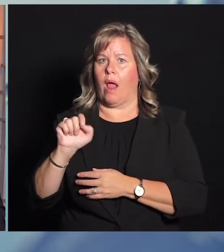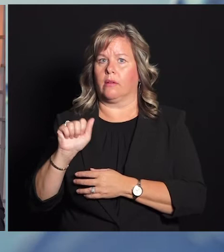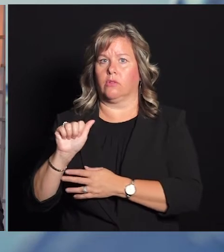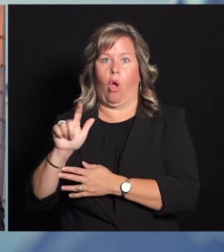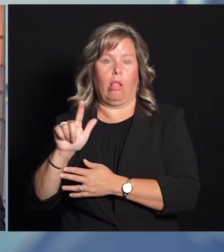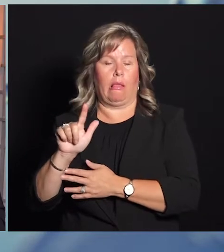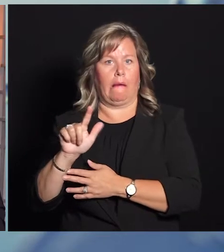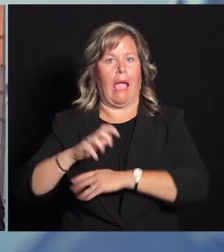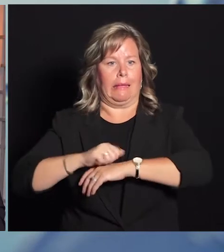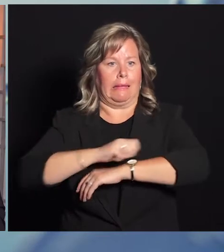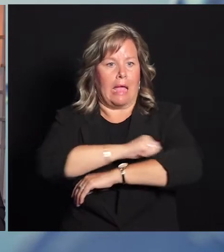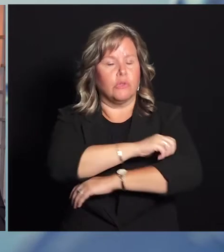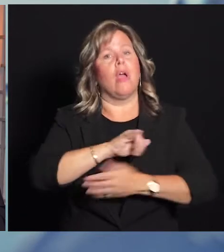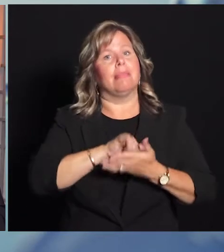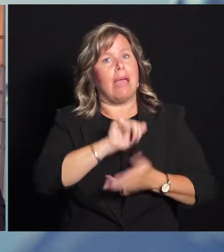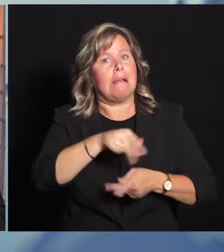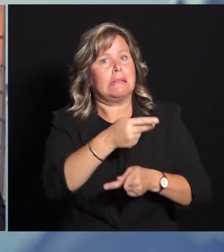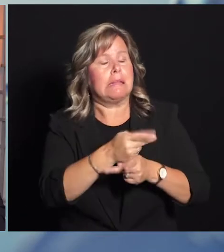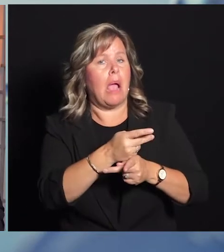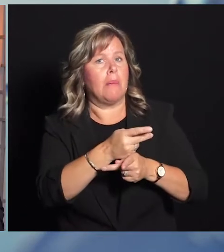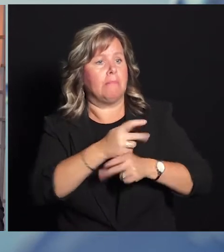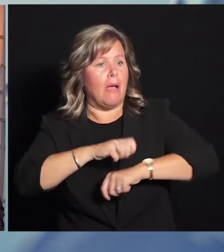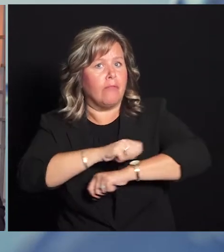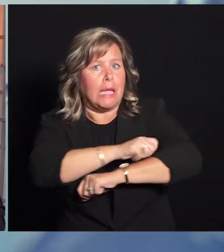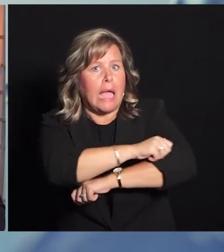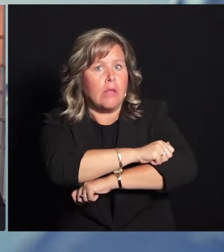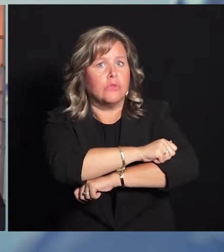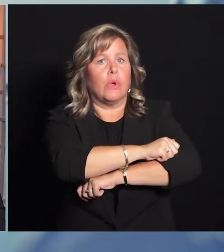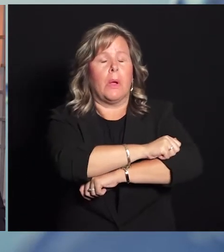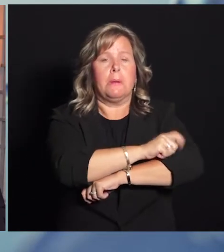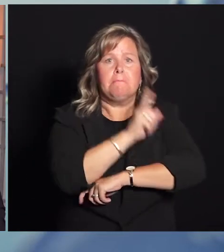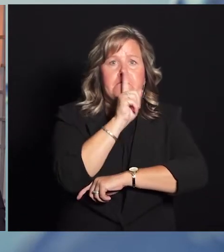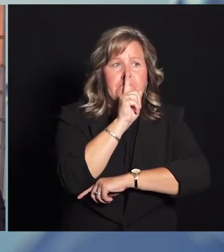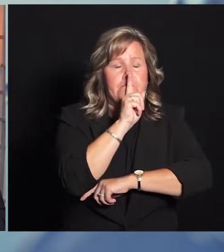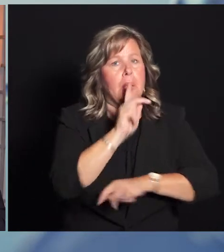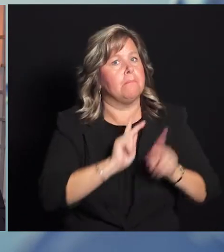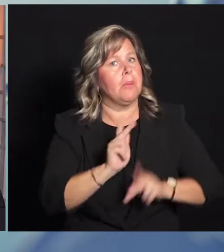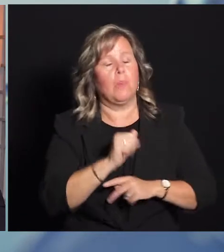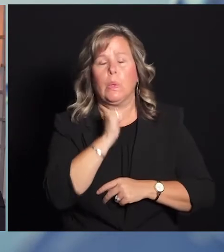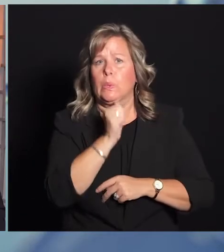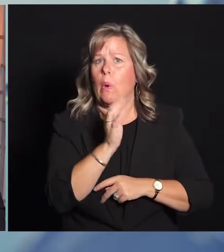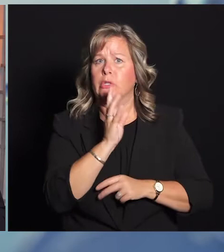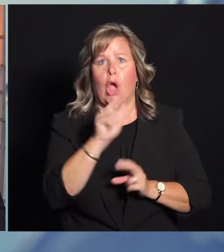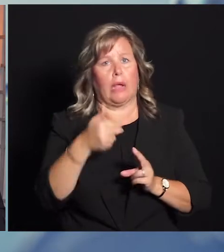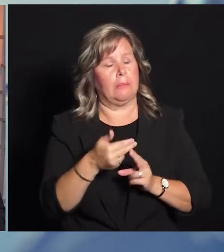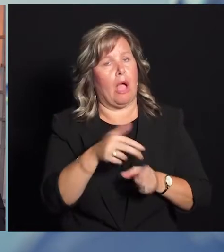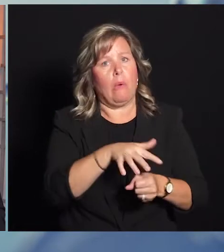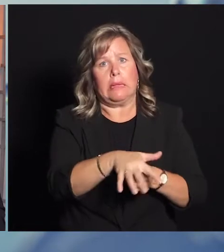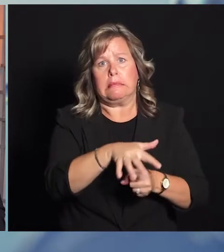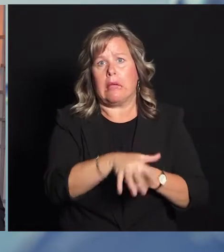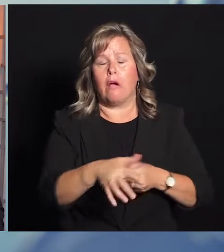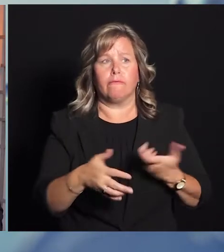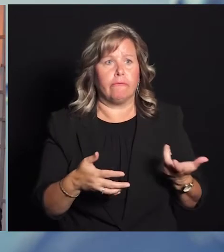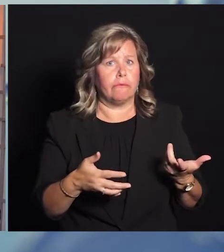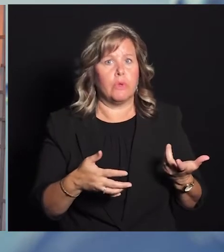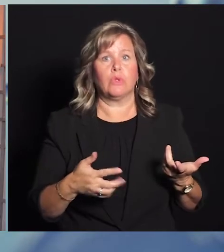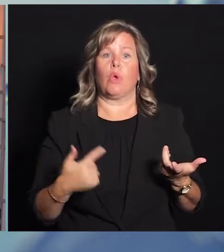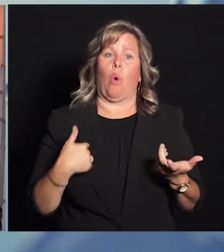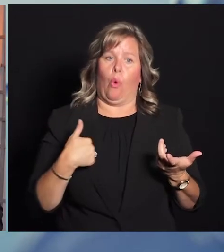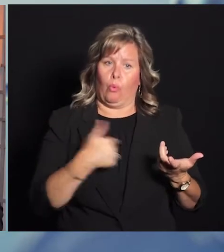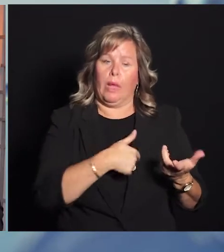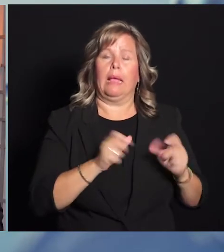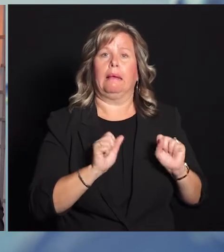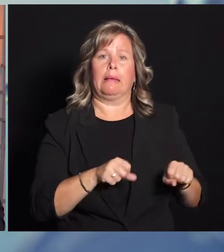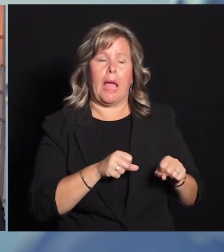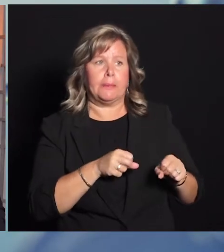is a particular type of cancer that's very concerning. It's also not talked about nearly enough. And so I hope